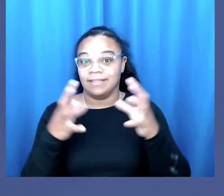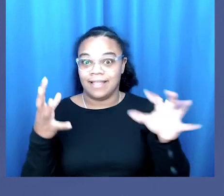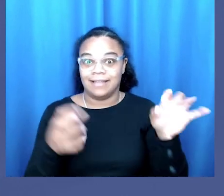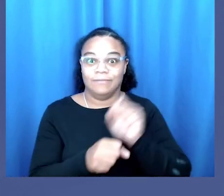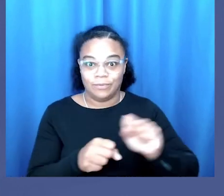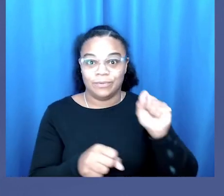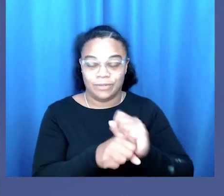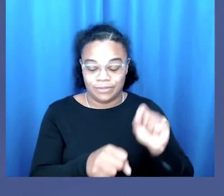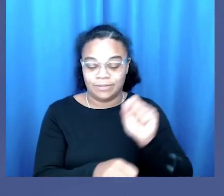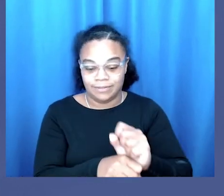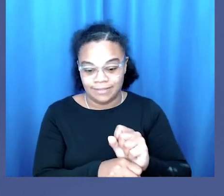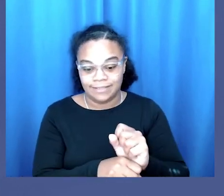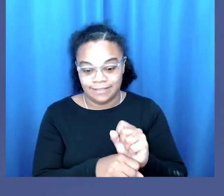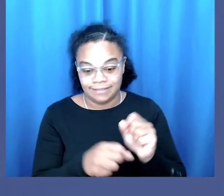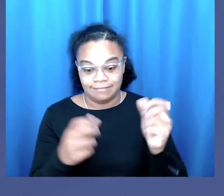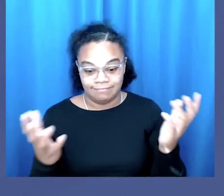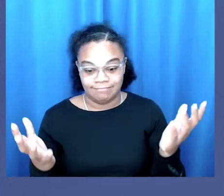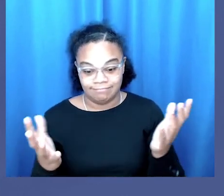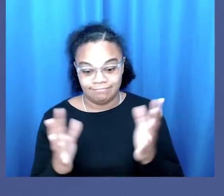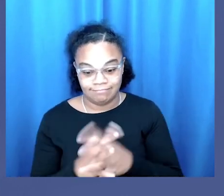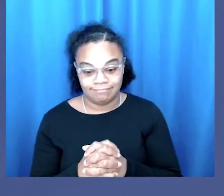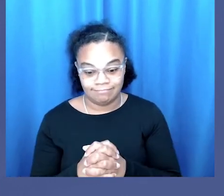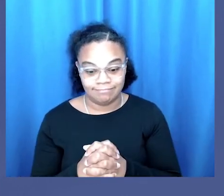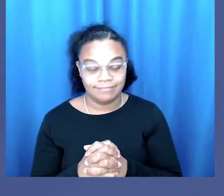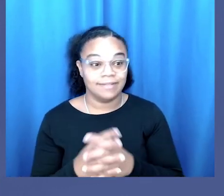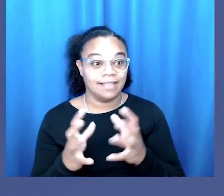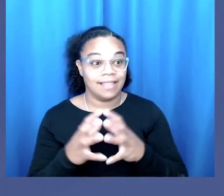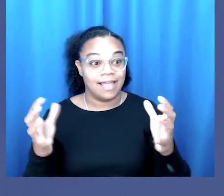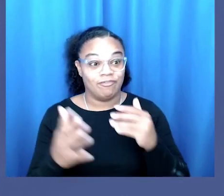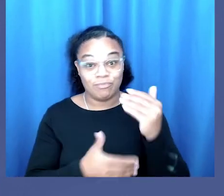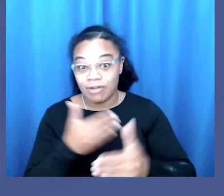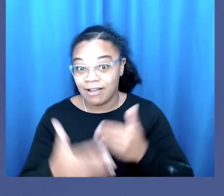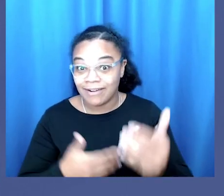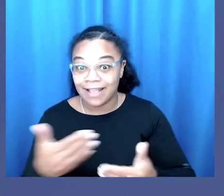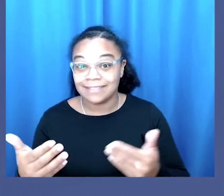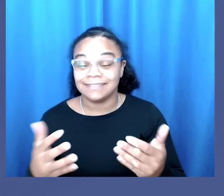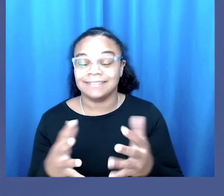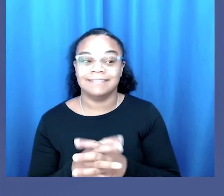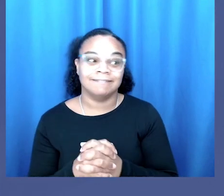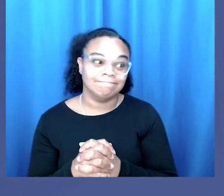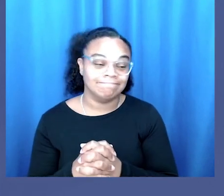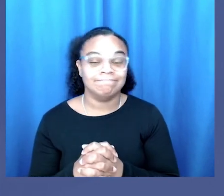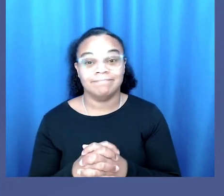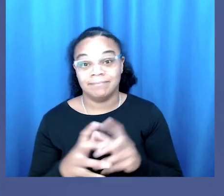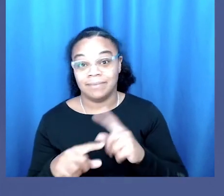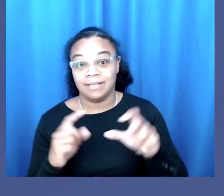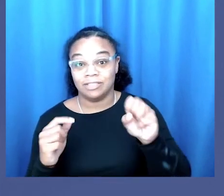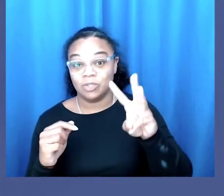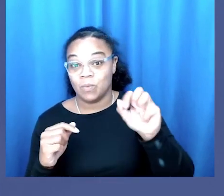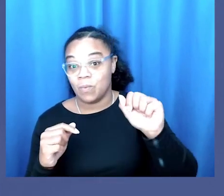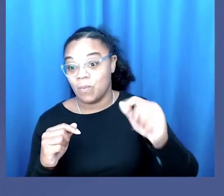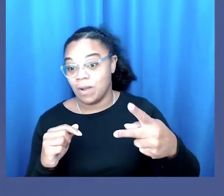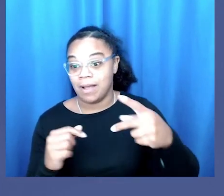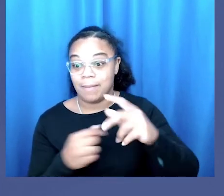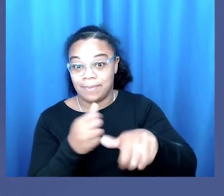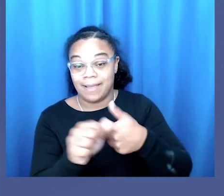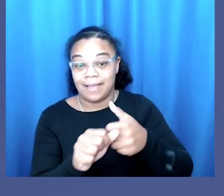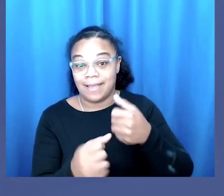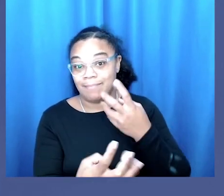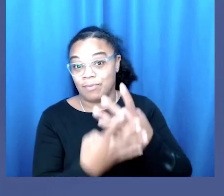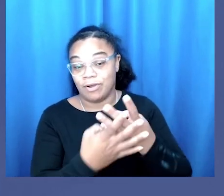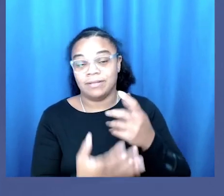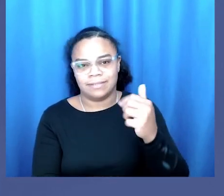work to do and progress to make but uh swap behind bars